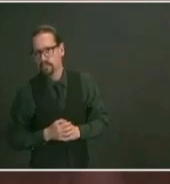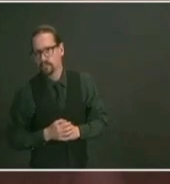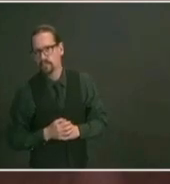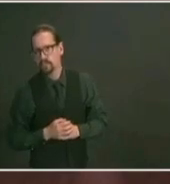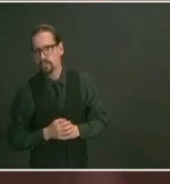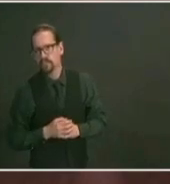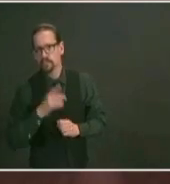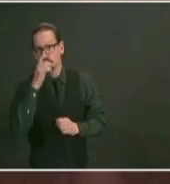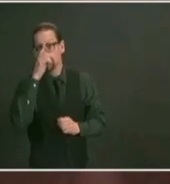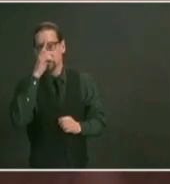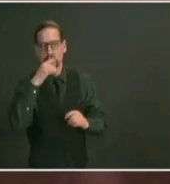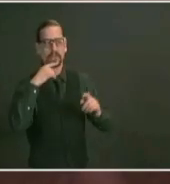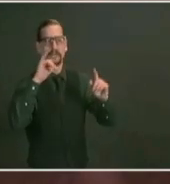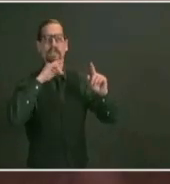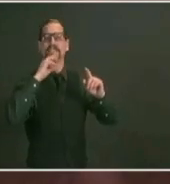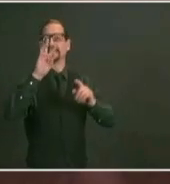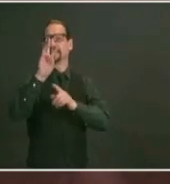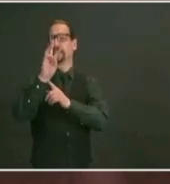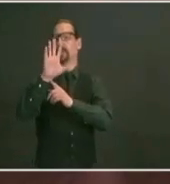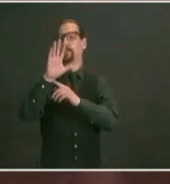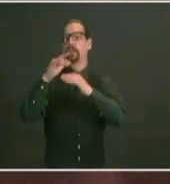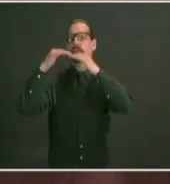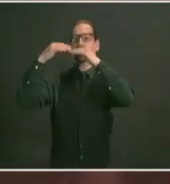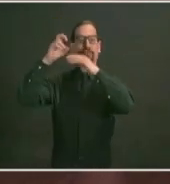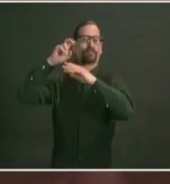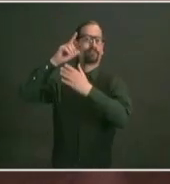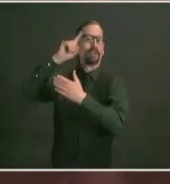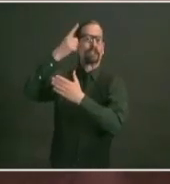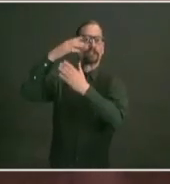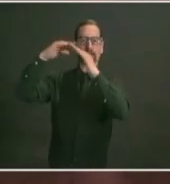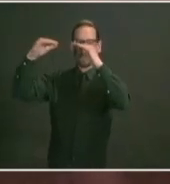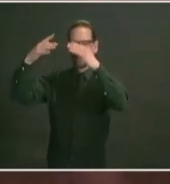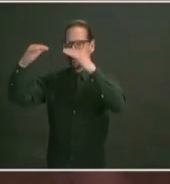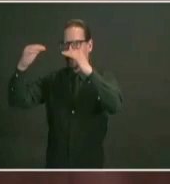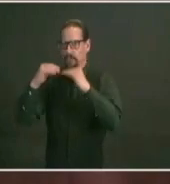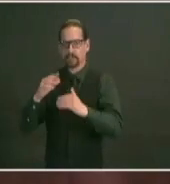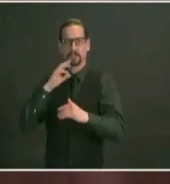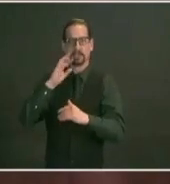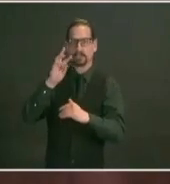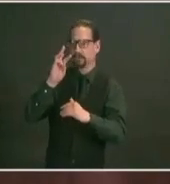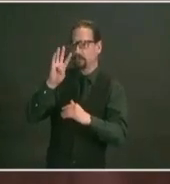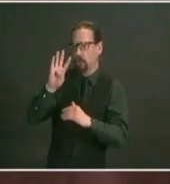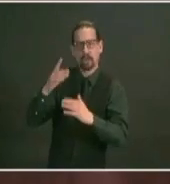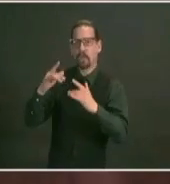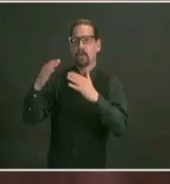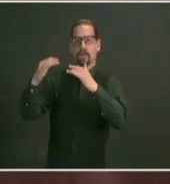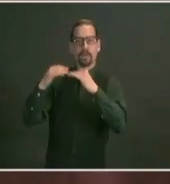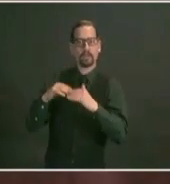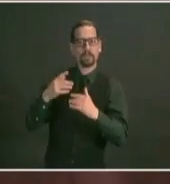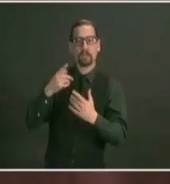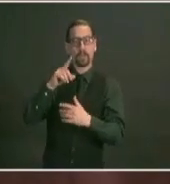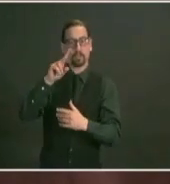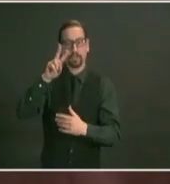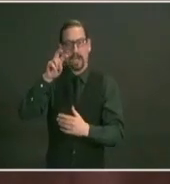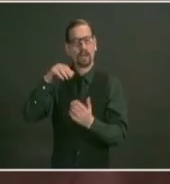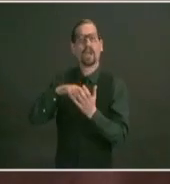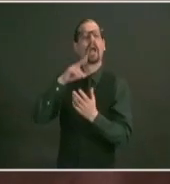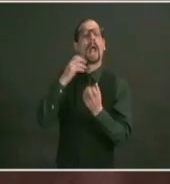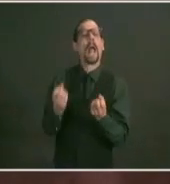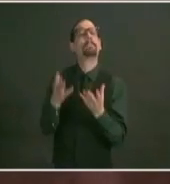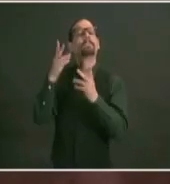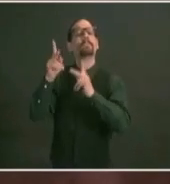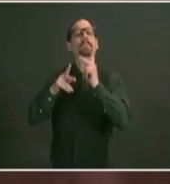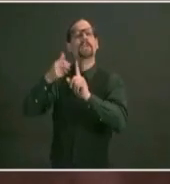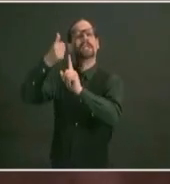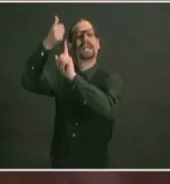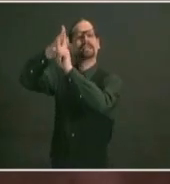50 000 it is another 200 000 what are the numbers that we're looking at yeah we're working on the detail that gets us from